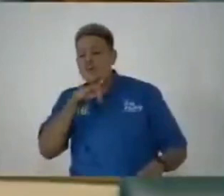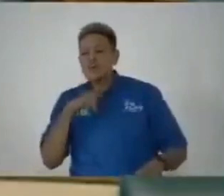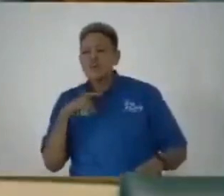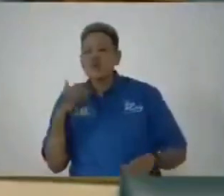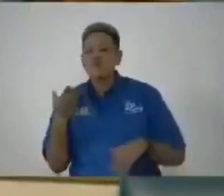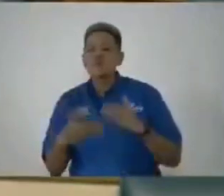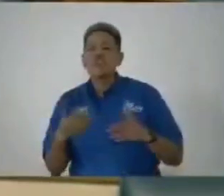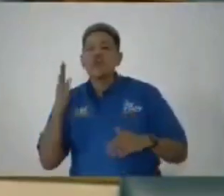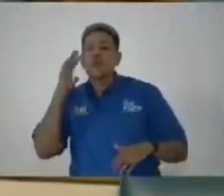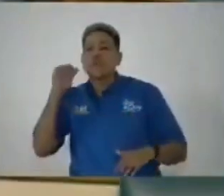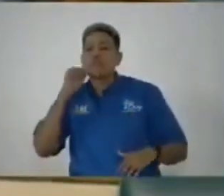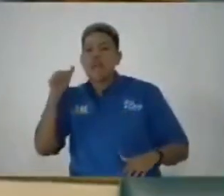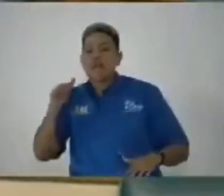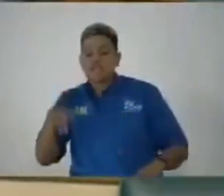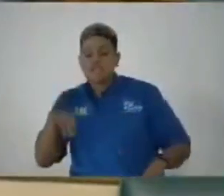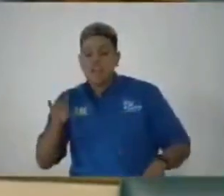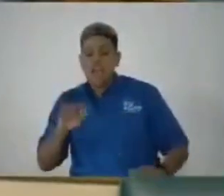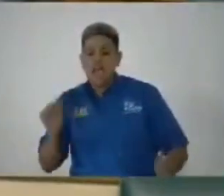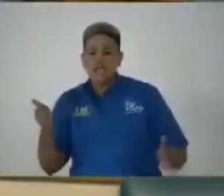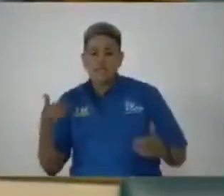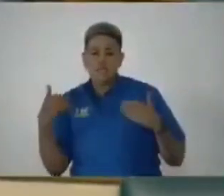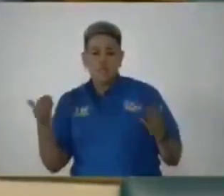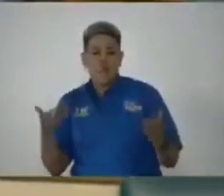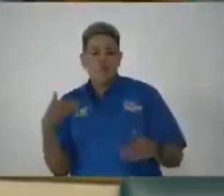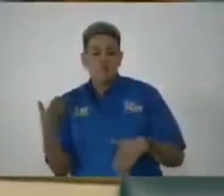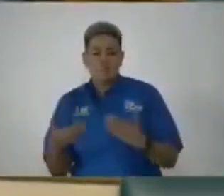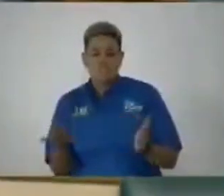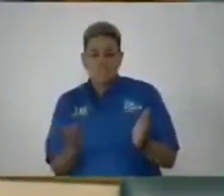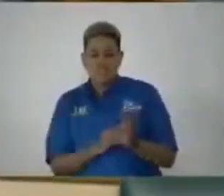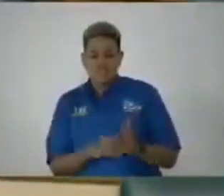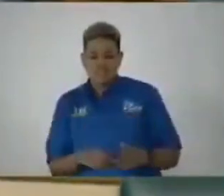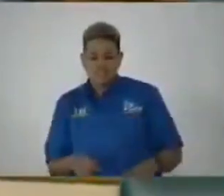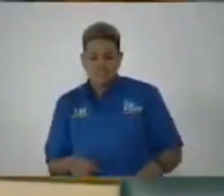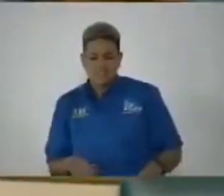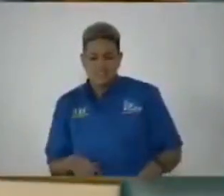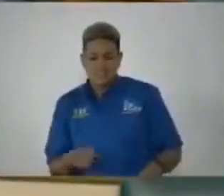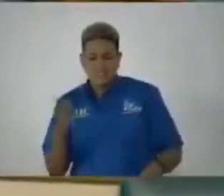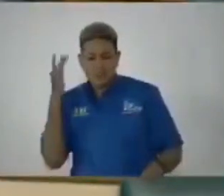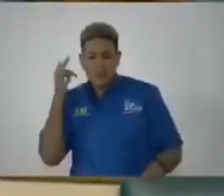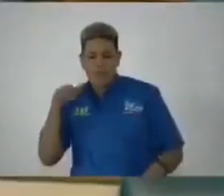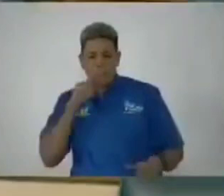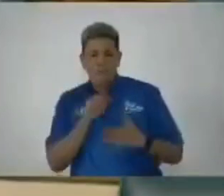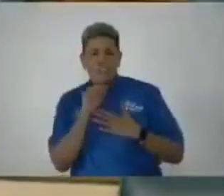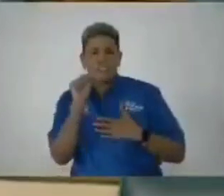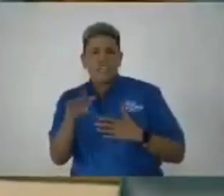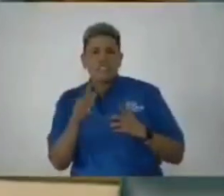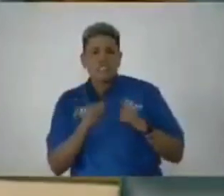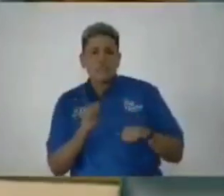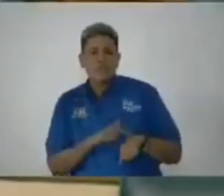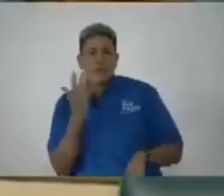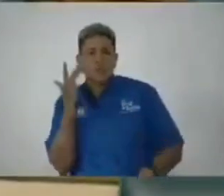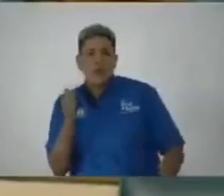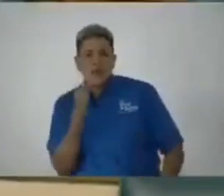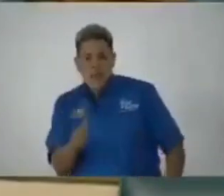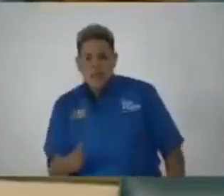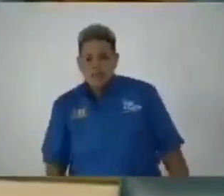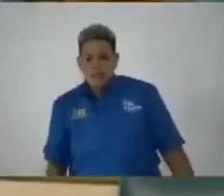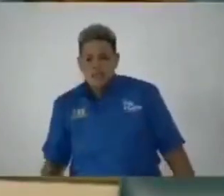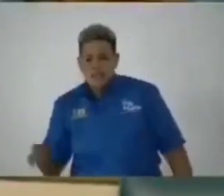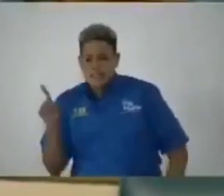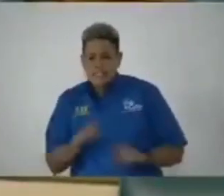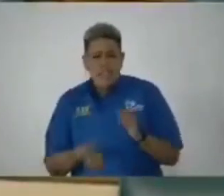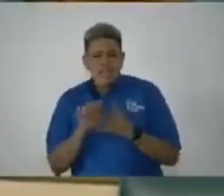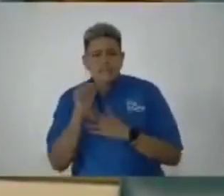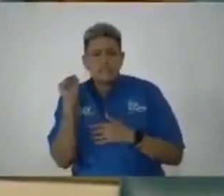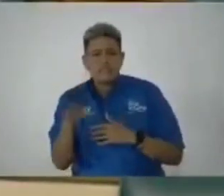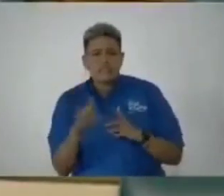will not did not find anything to proceed. mean, I said, why didn't you send that at the same time? It could not be sent